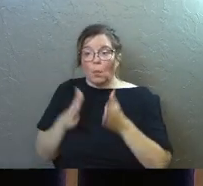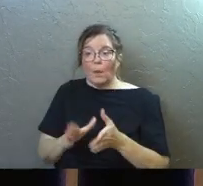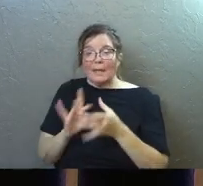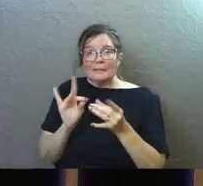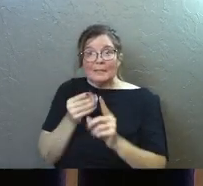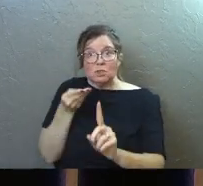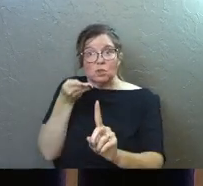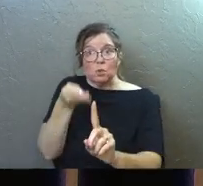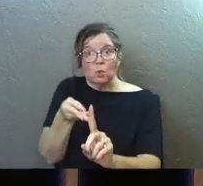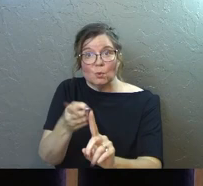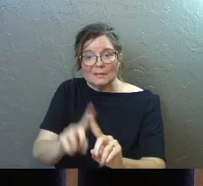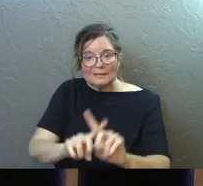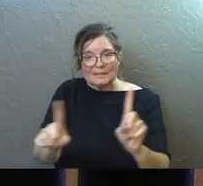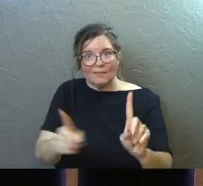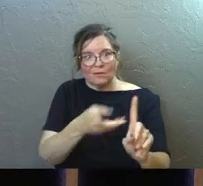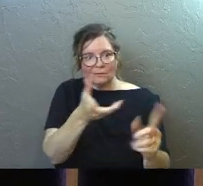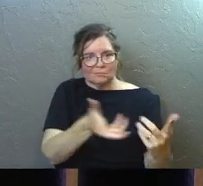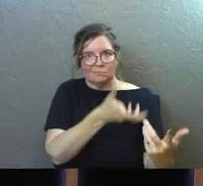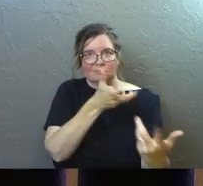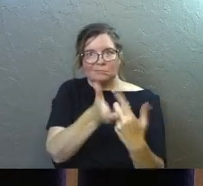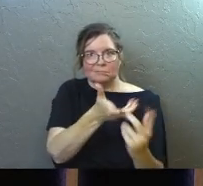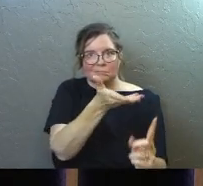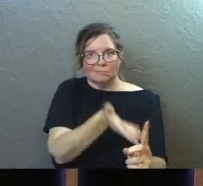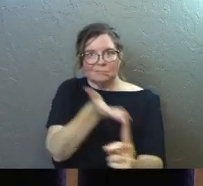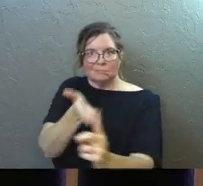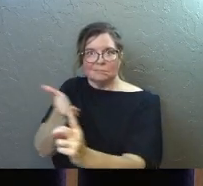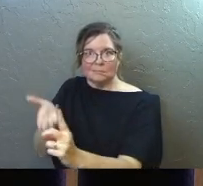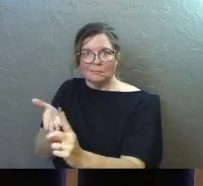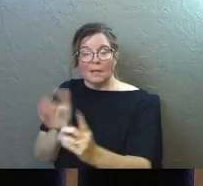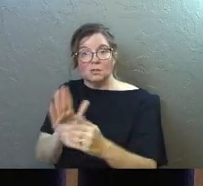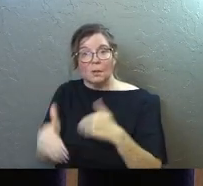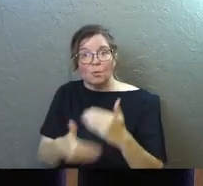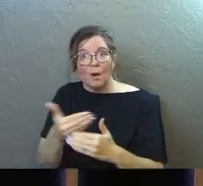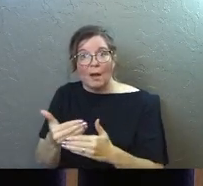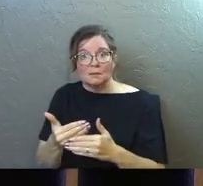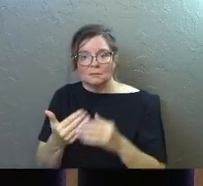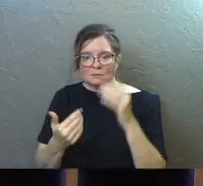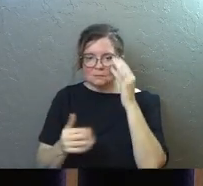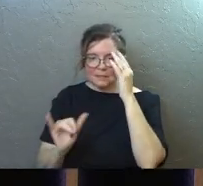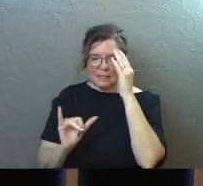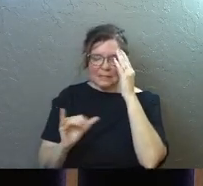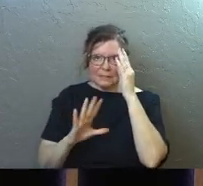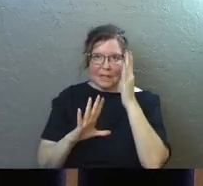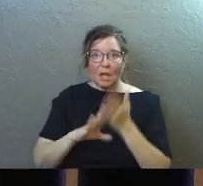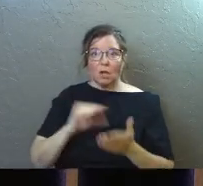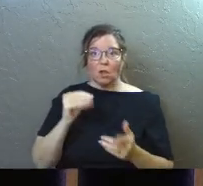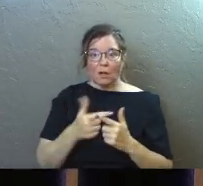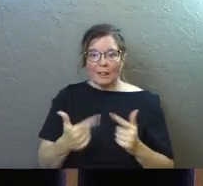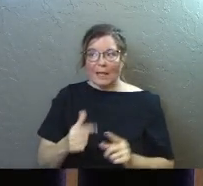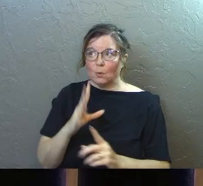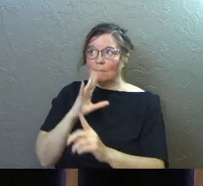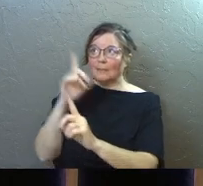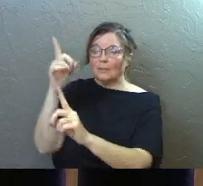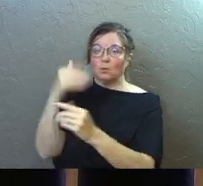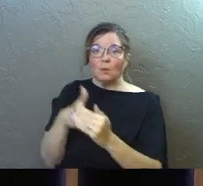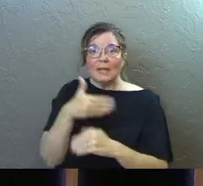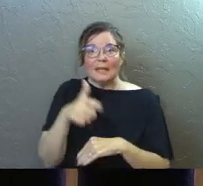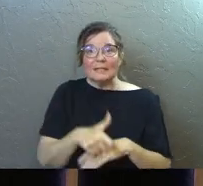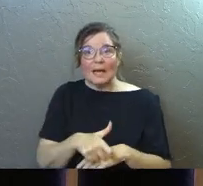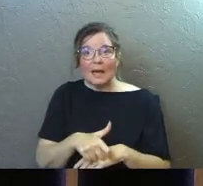that he speaks to you. It's a process and you grow in it. It's almost like learning the language that he speaks so that the next time